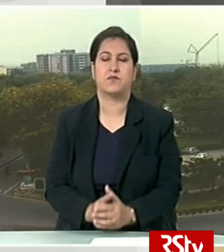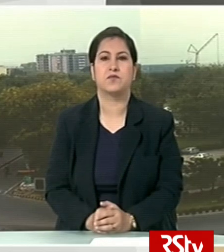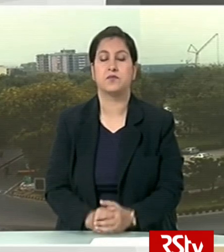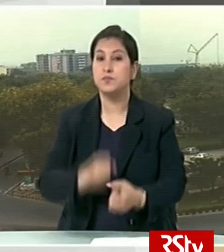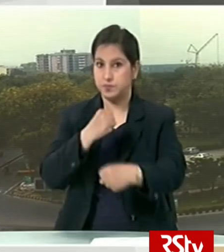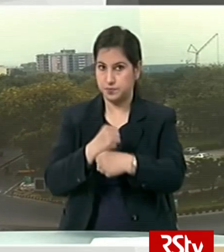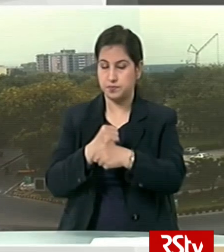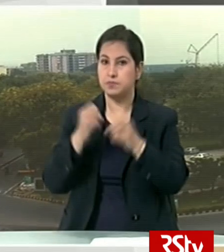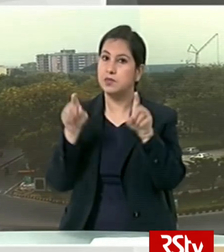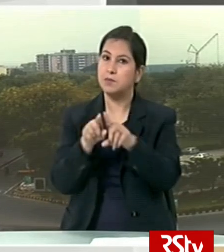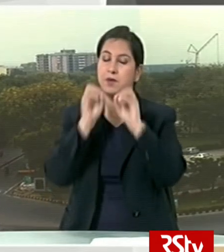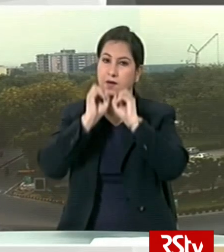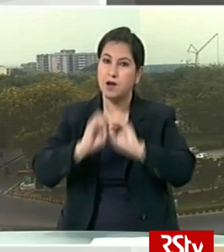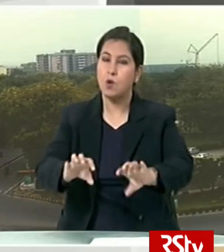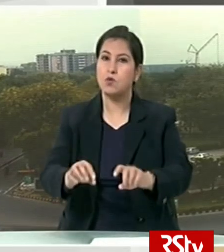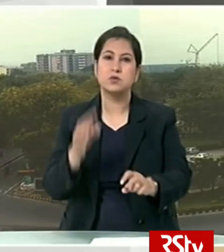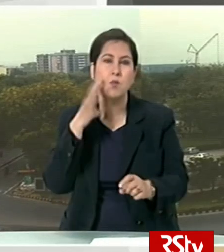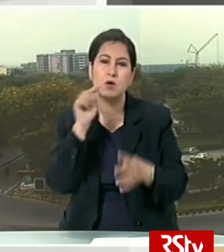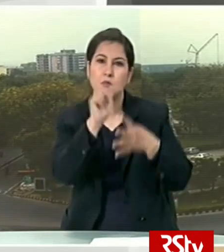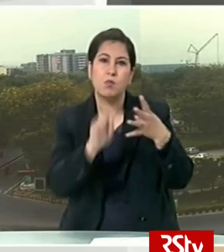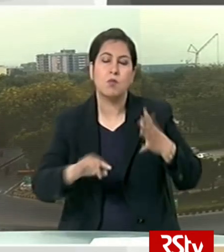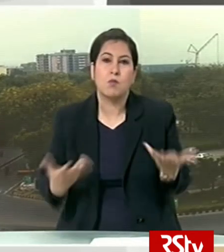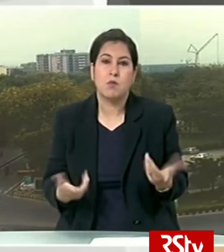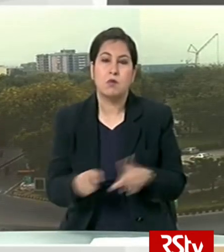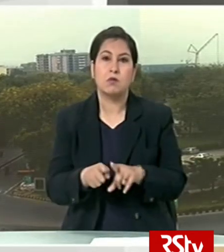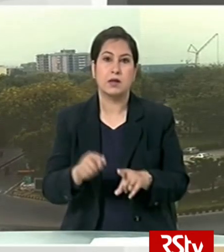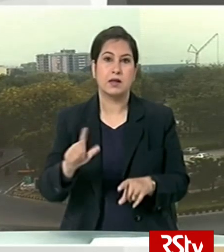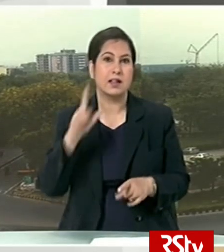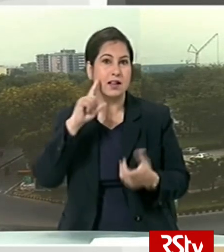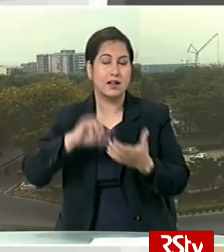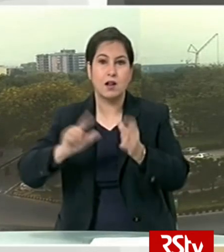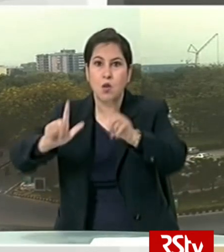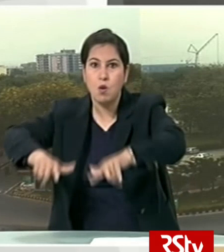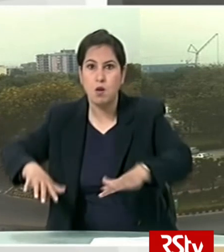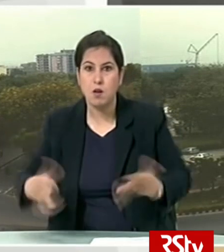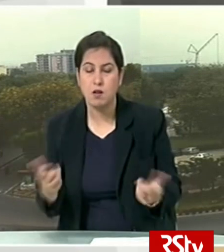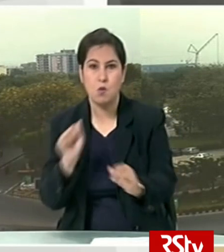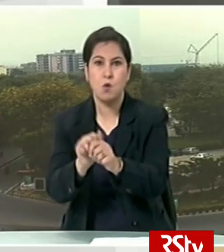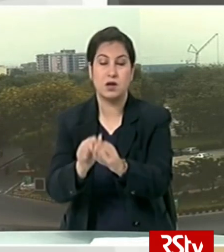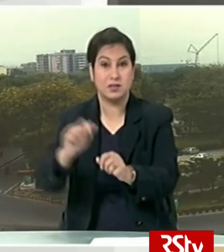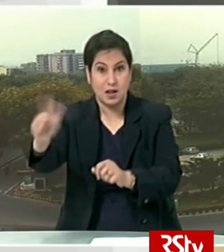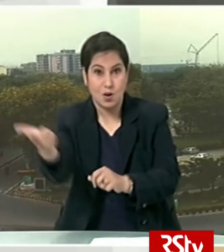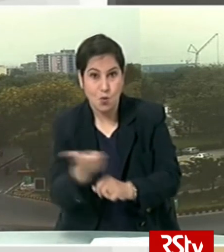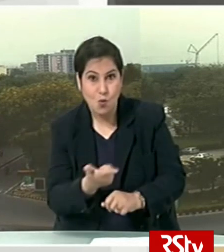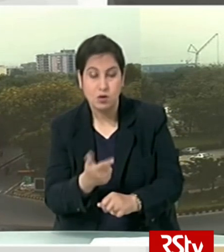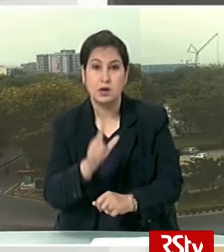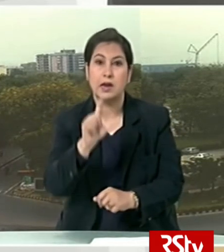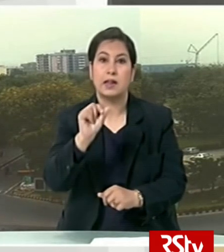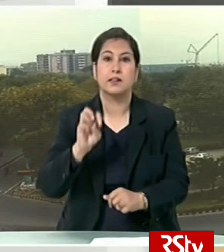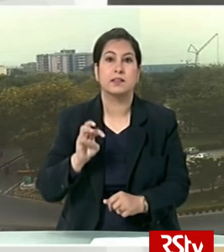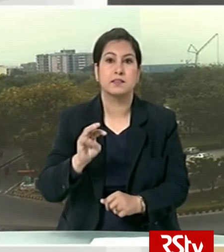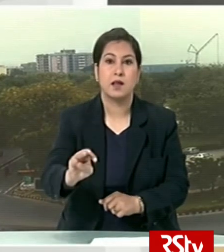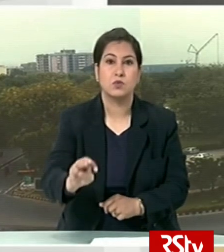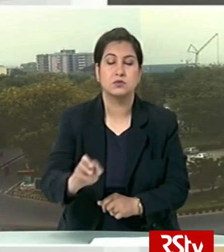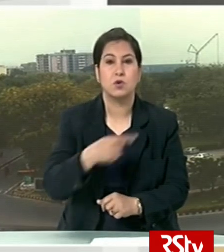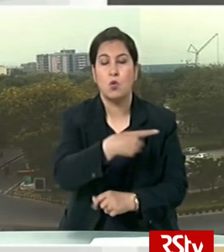the government also announced measures to improve liquidity a working capital loan of 10,000 rupees